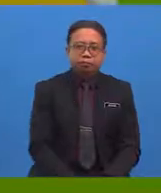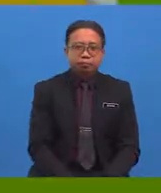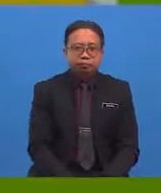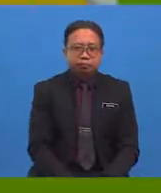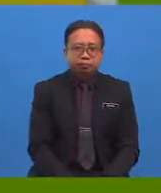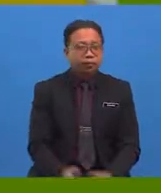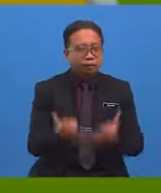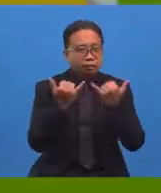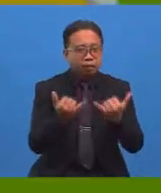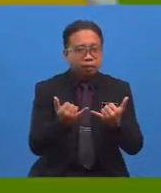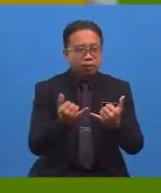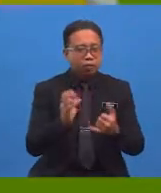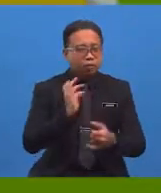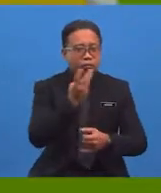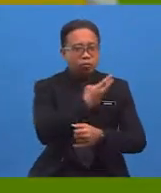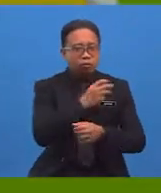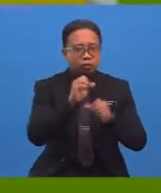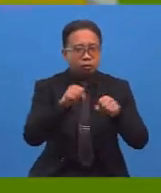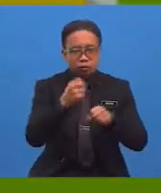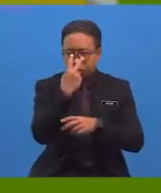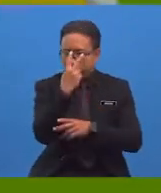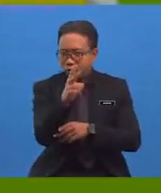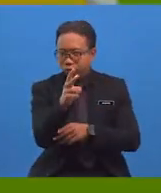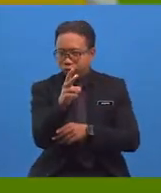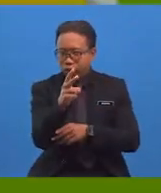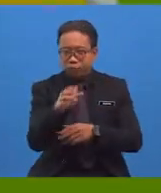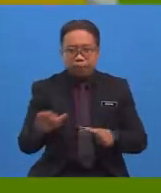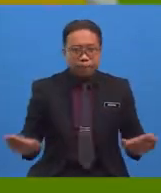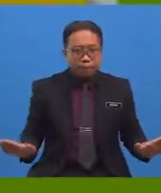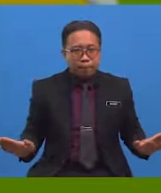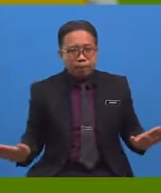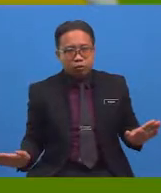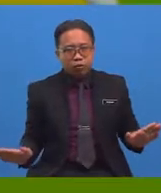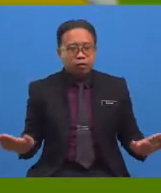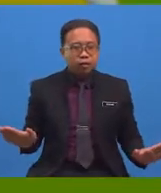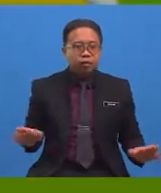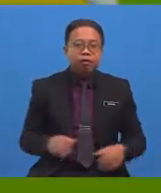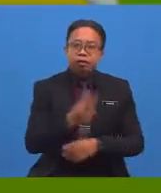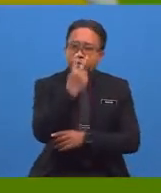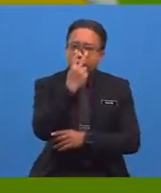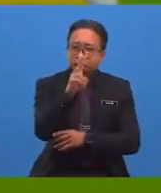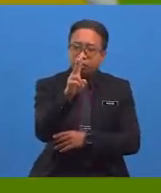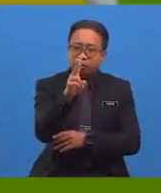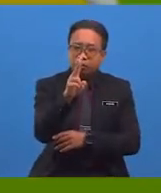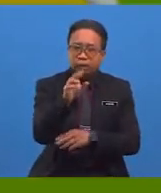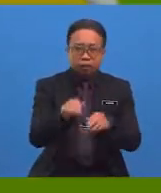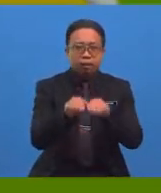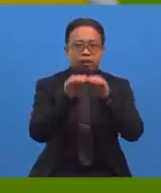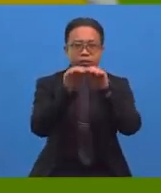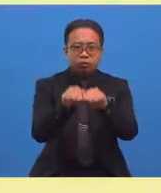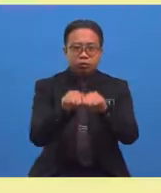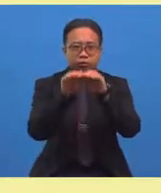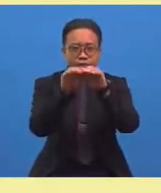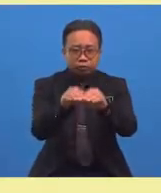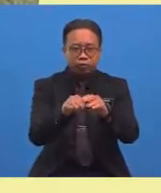Now that we have seen the penguins, let me take you to Leicesterfield to see the kangaroos.